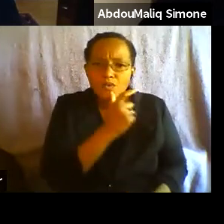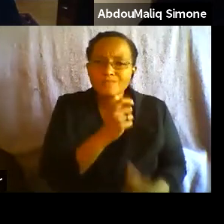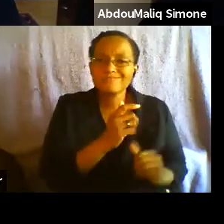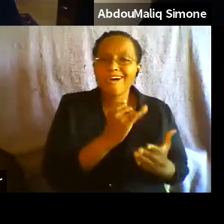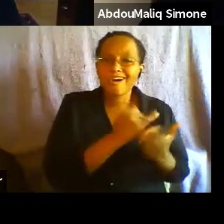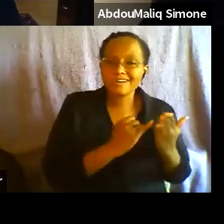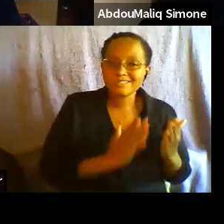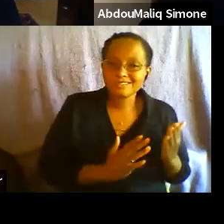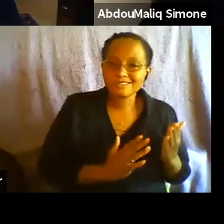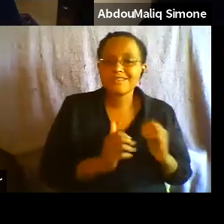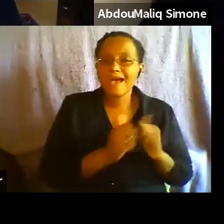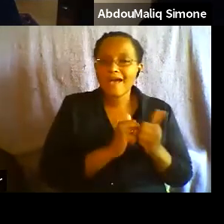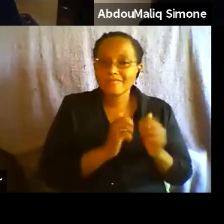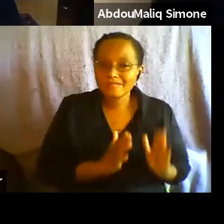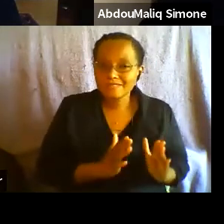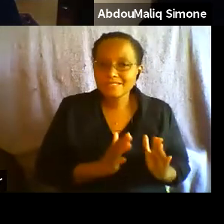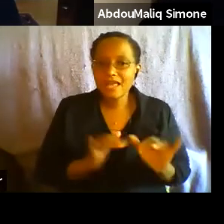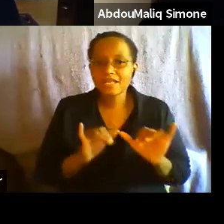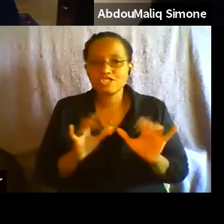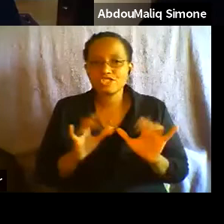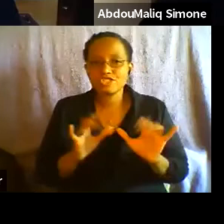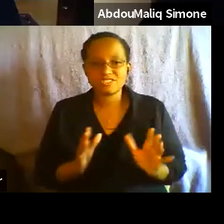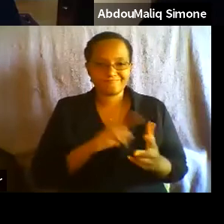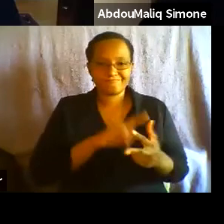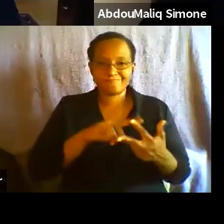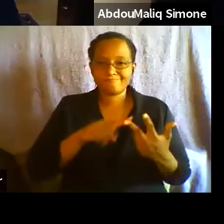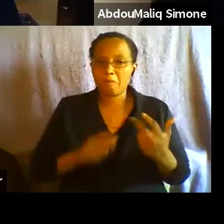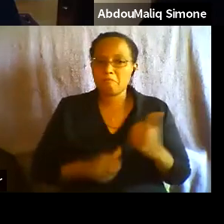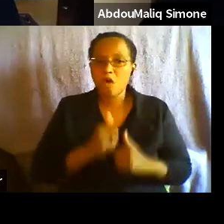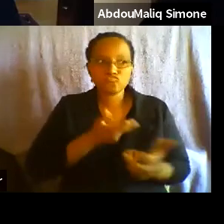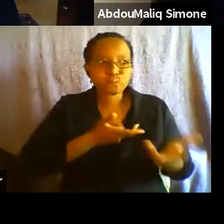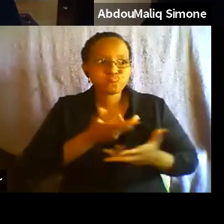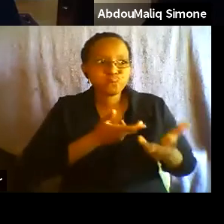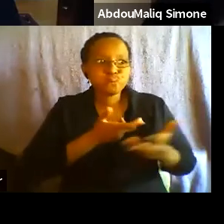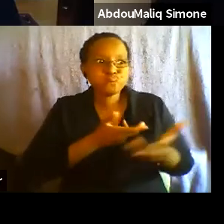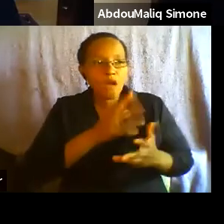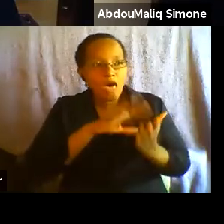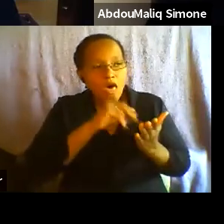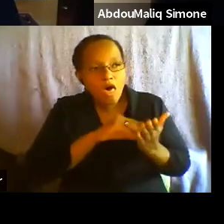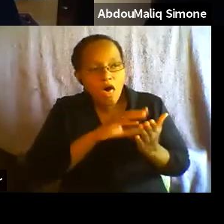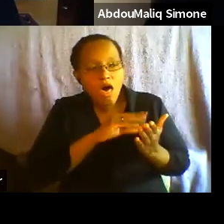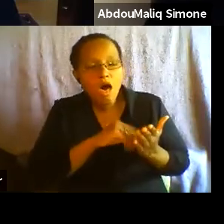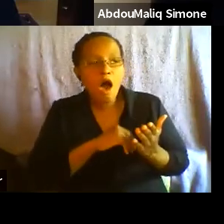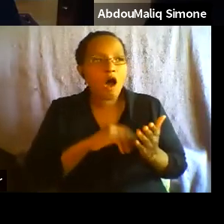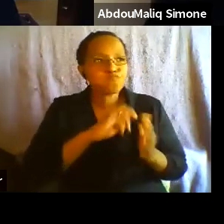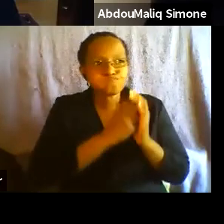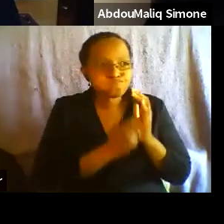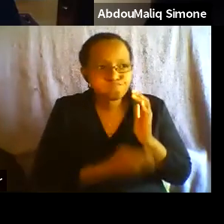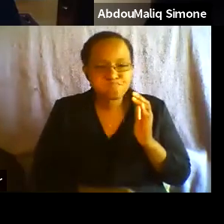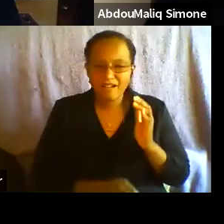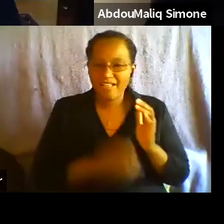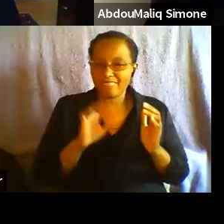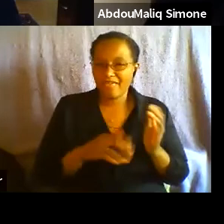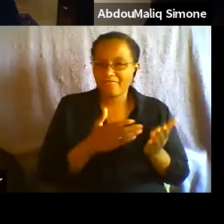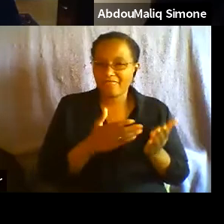and engineers. Those were, they were the most engaged in, in learning this thing that Wilson Harris might